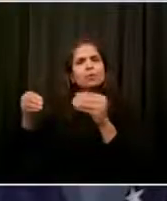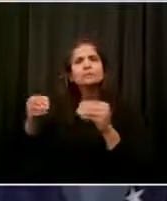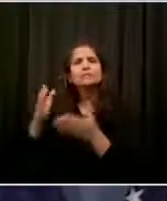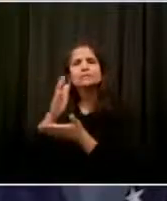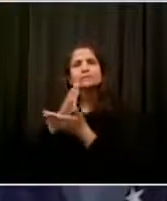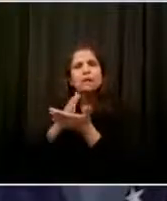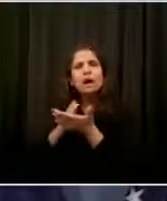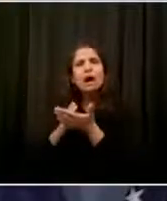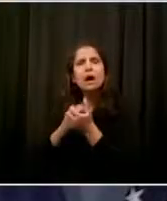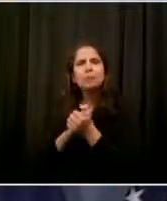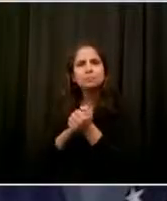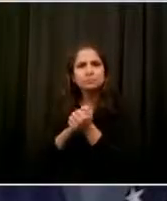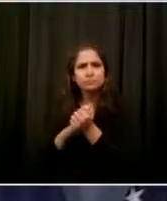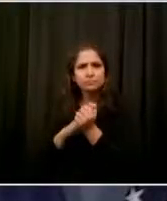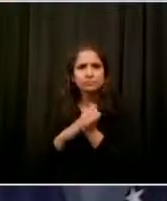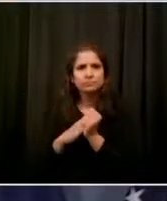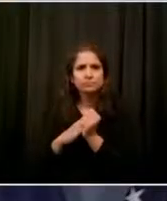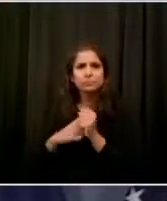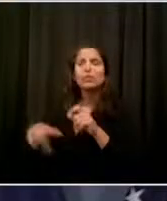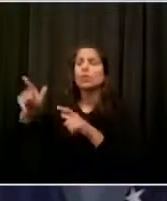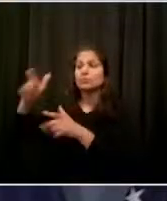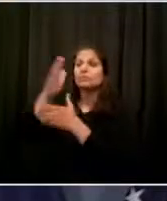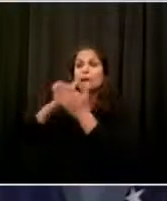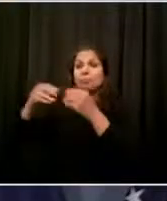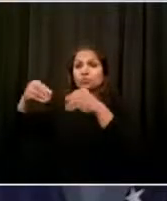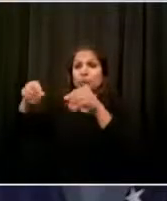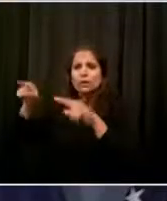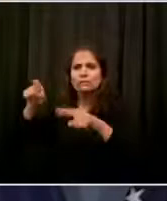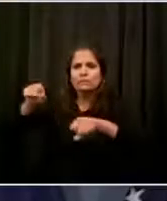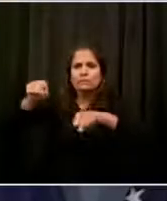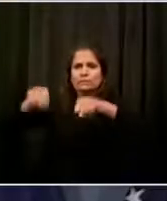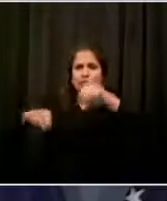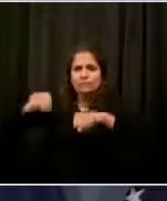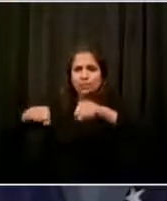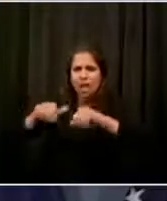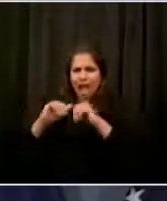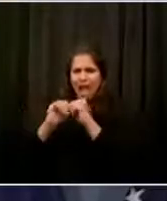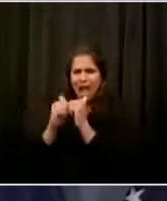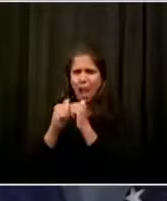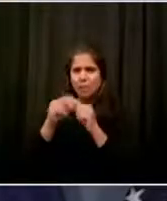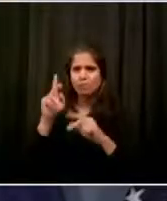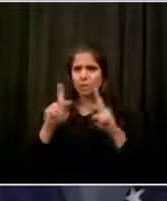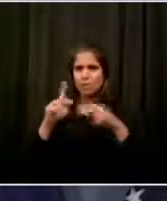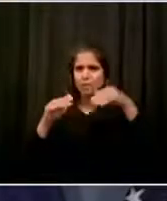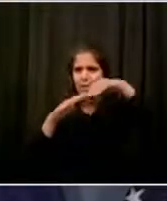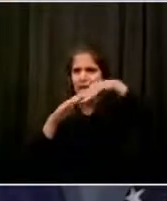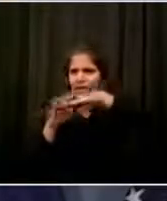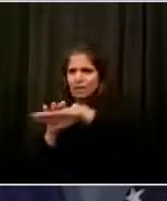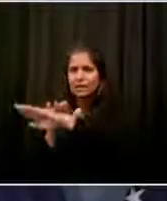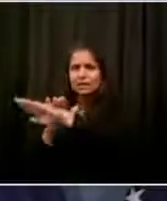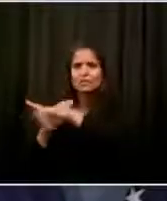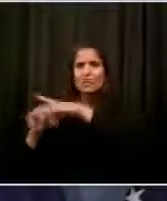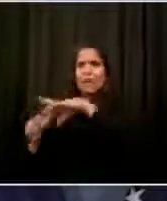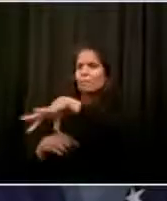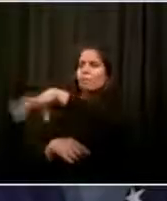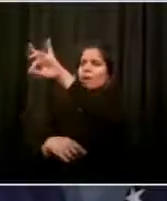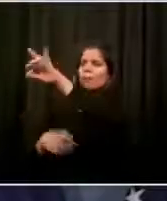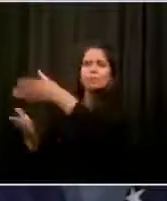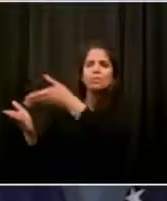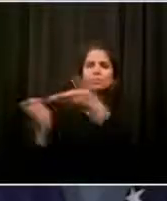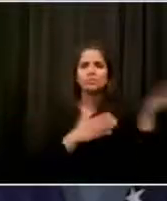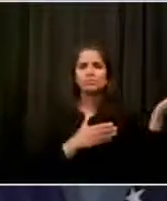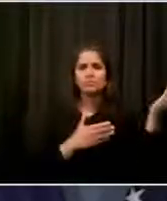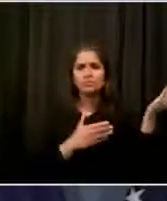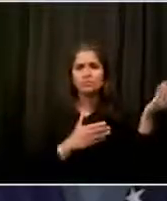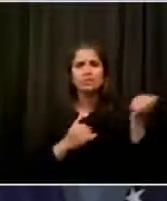know, tight urban environment. If you're talking about, you know, suburbs, you're talking about malls, things like curbside pickup are much easier, but in a lot of parts of New York City